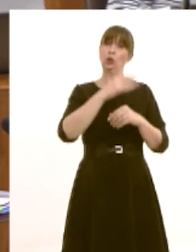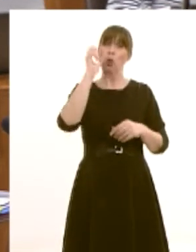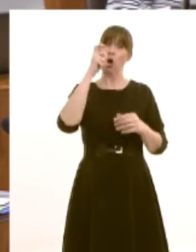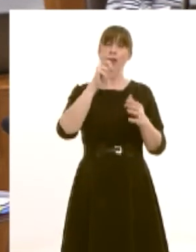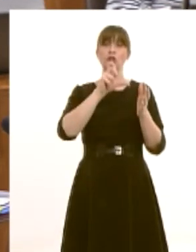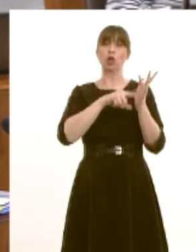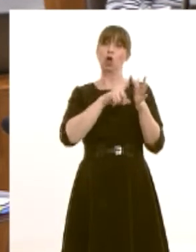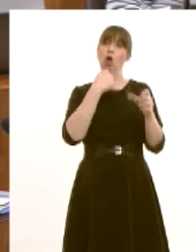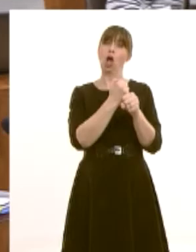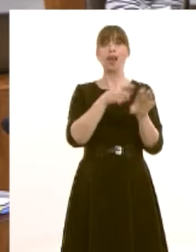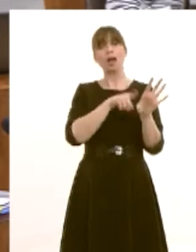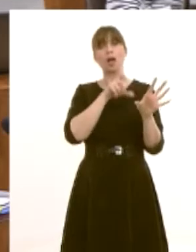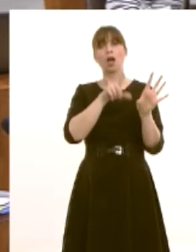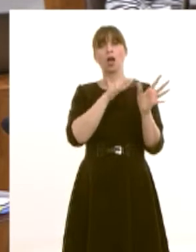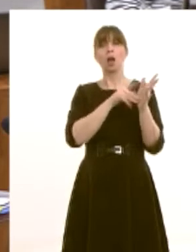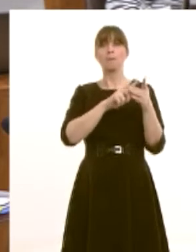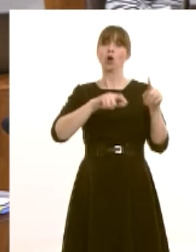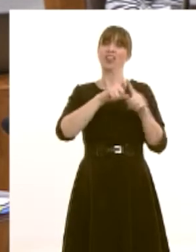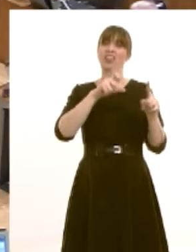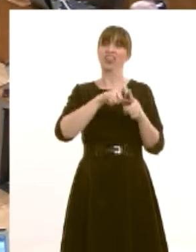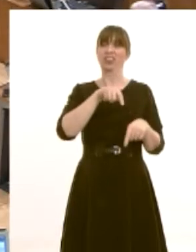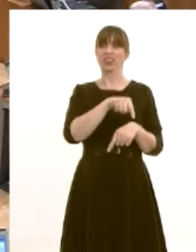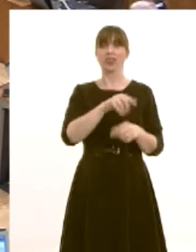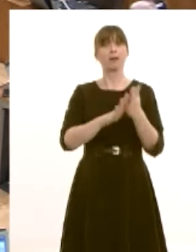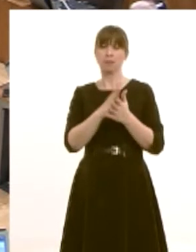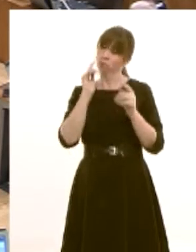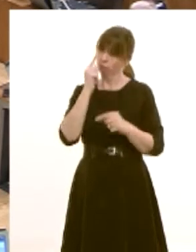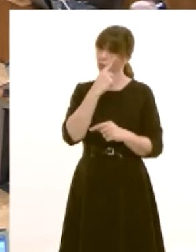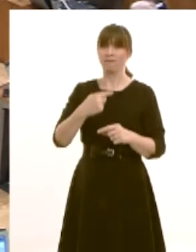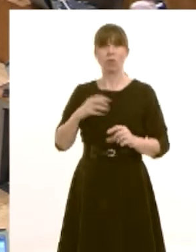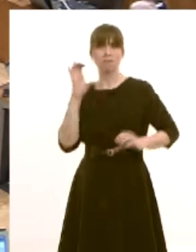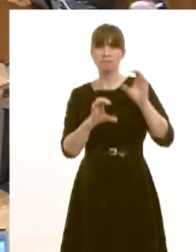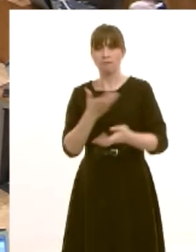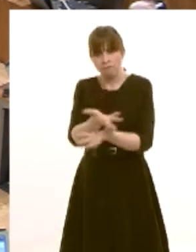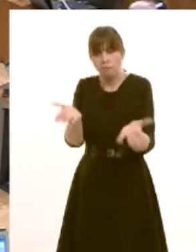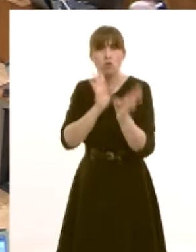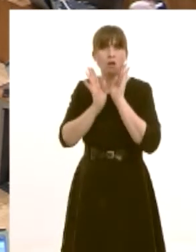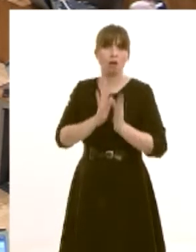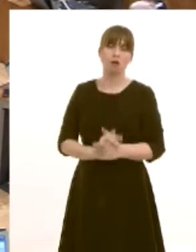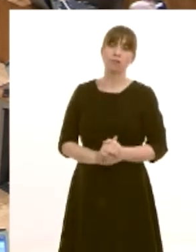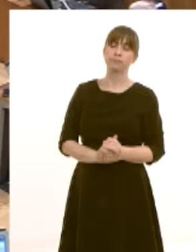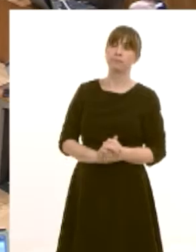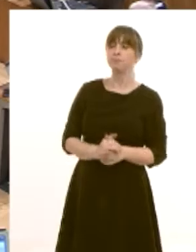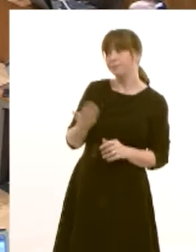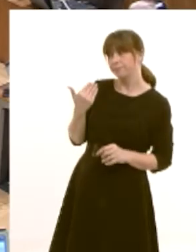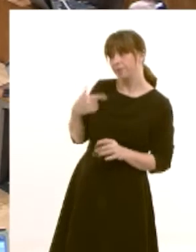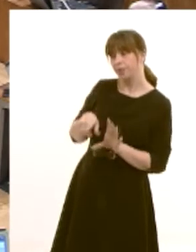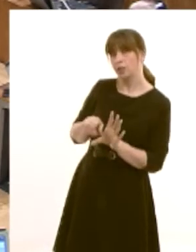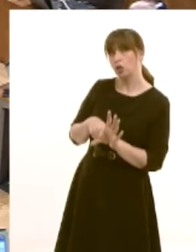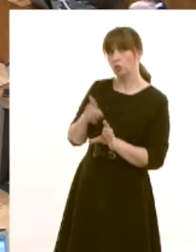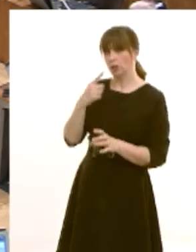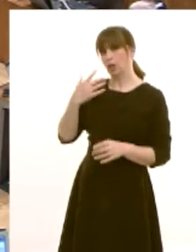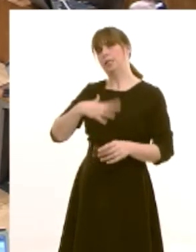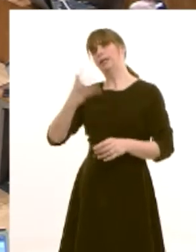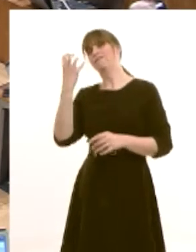cymoyd in aberdeer as well that's the sign of a government investing in our young people first minister earlier this year you claimed that you needed five more